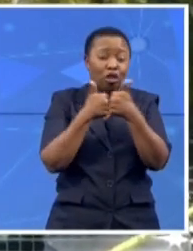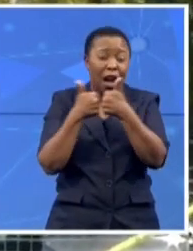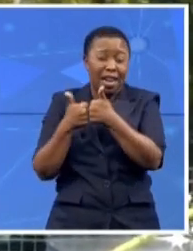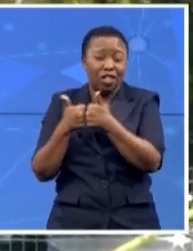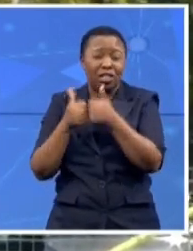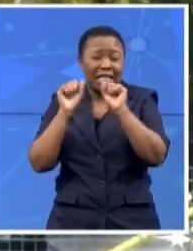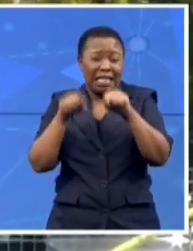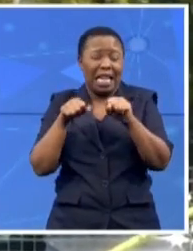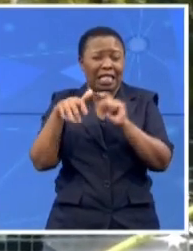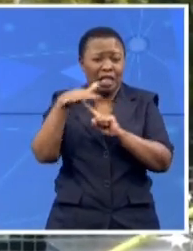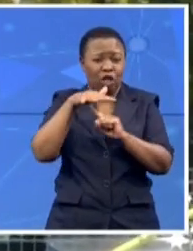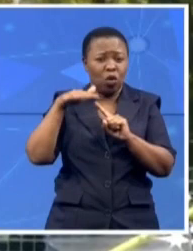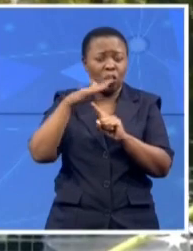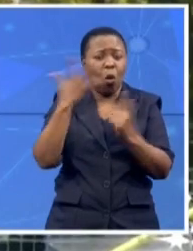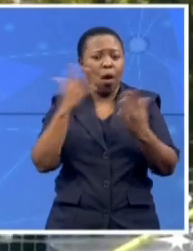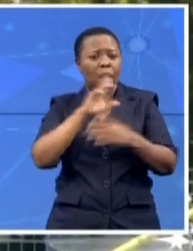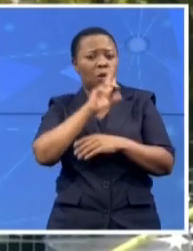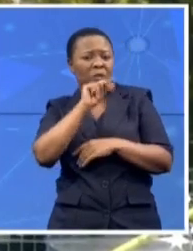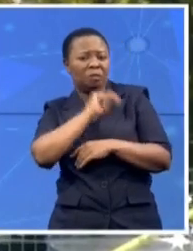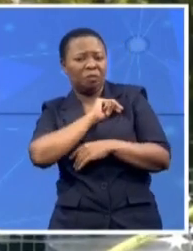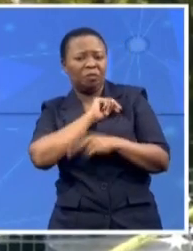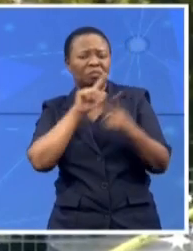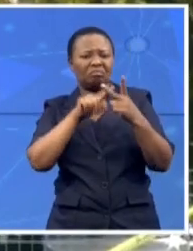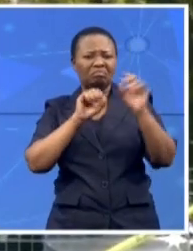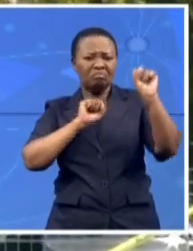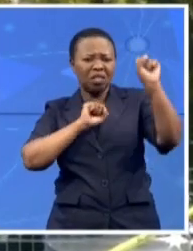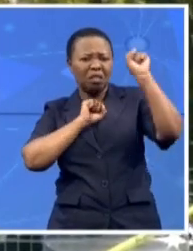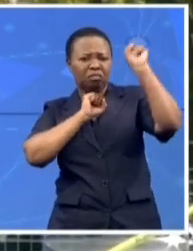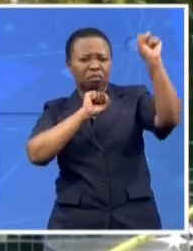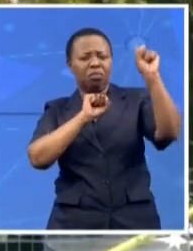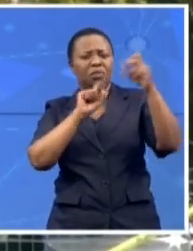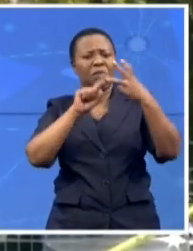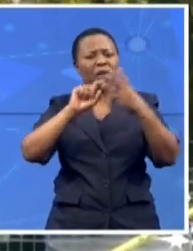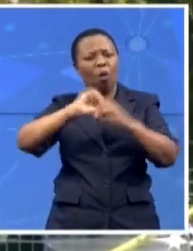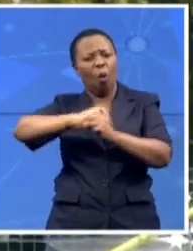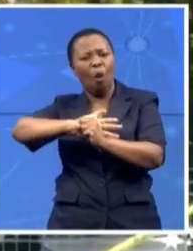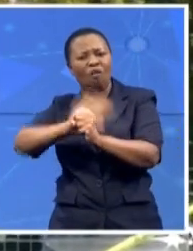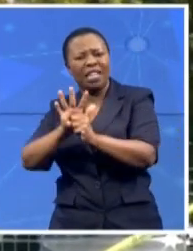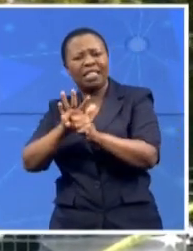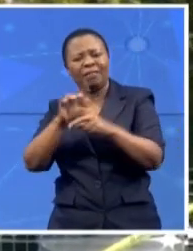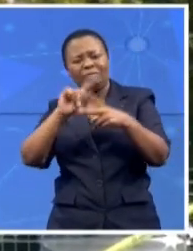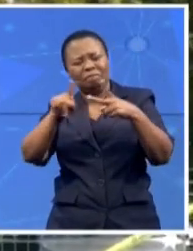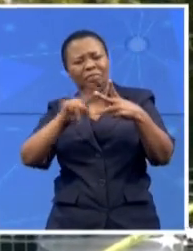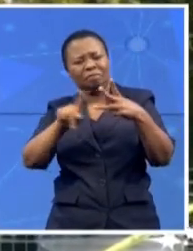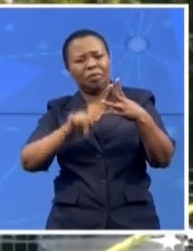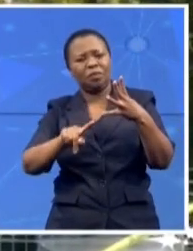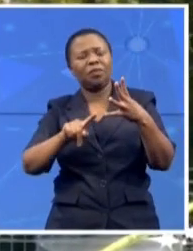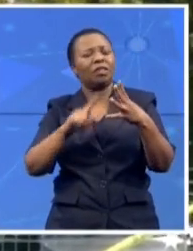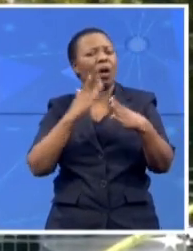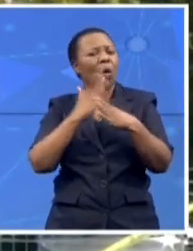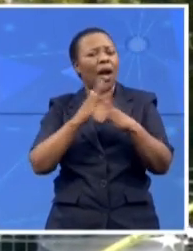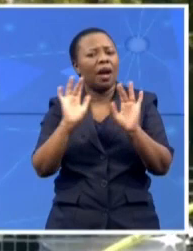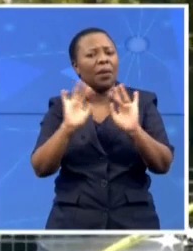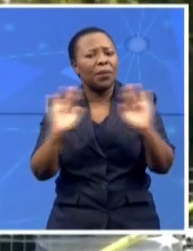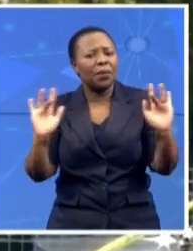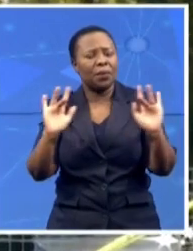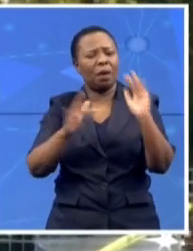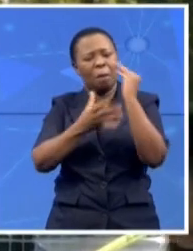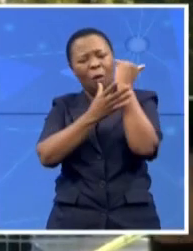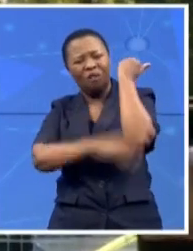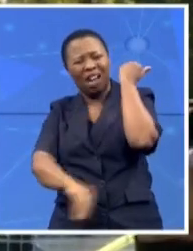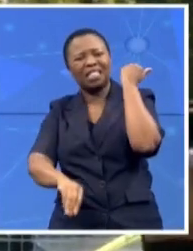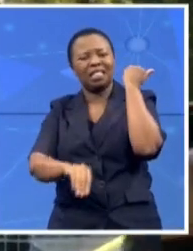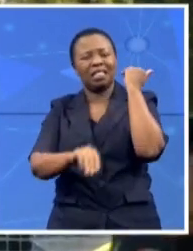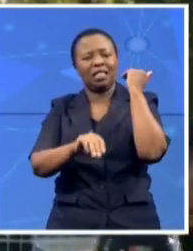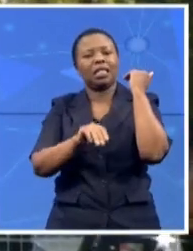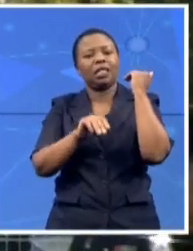riots, the COVID-19 situation, unemployment and poverty. But there is a platform to engage, as you'll hear from